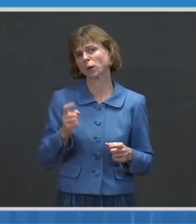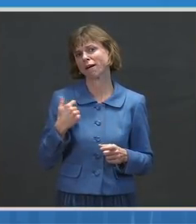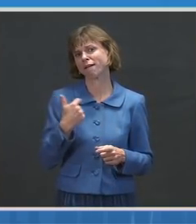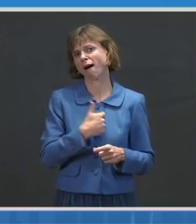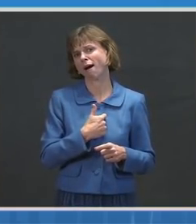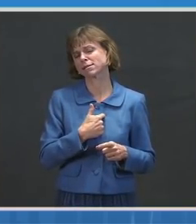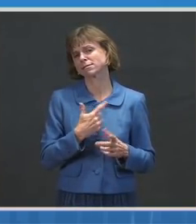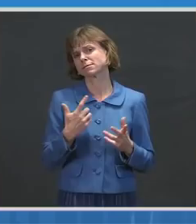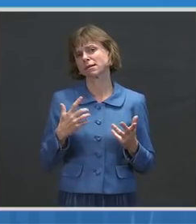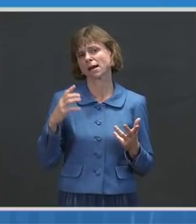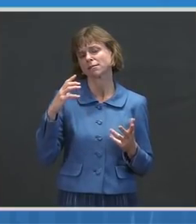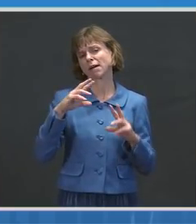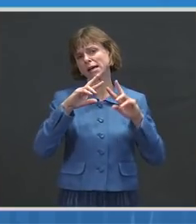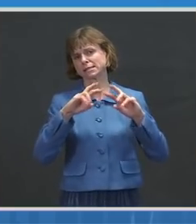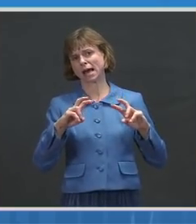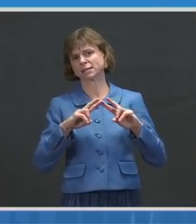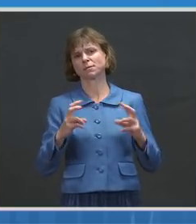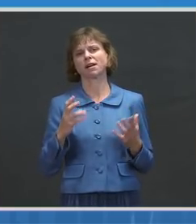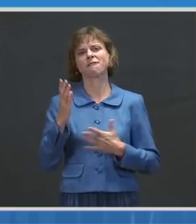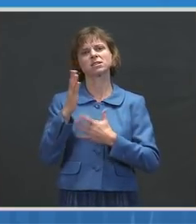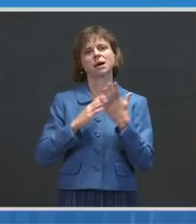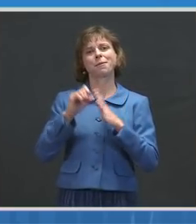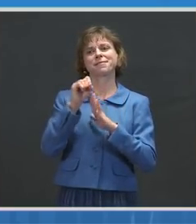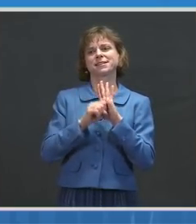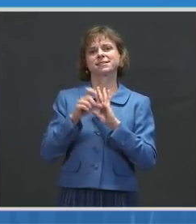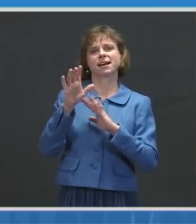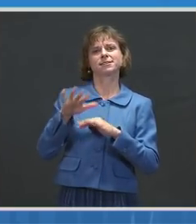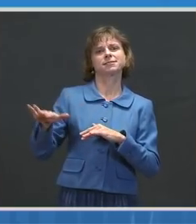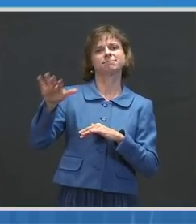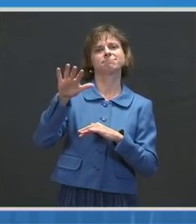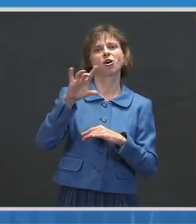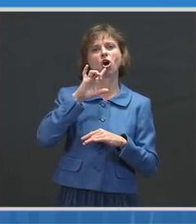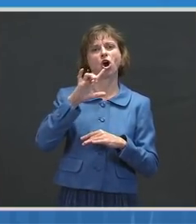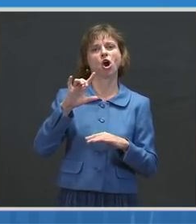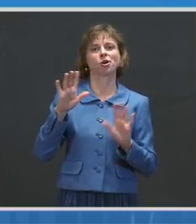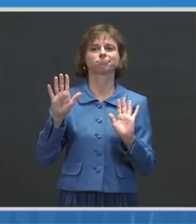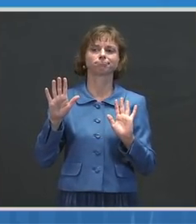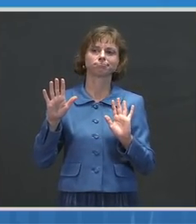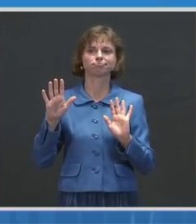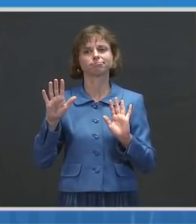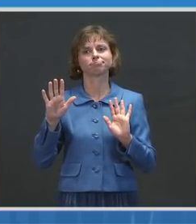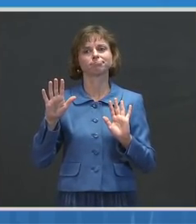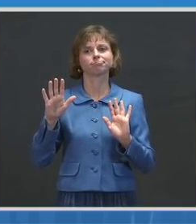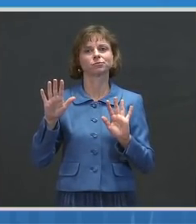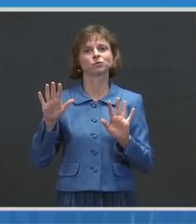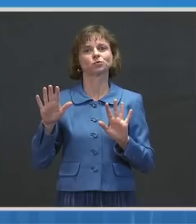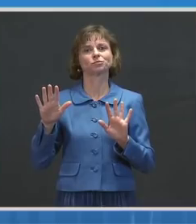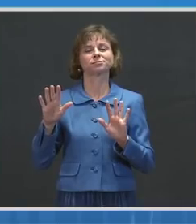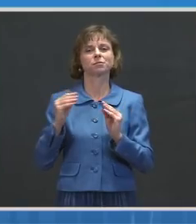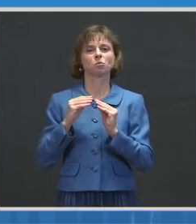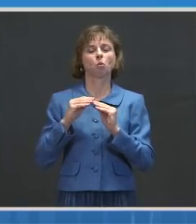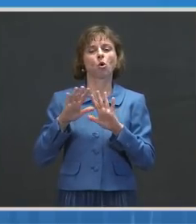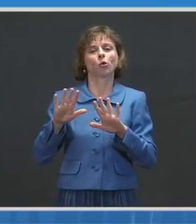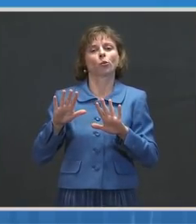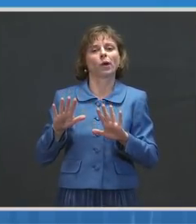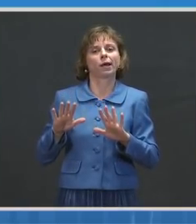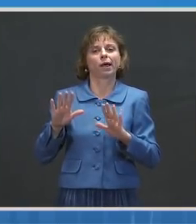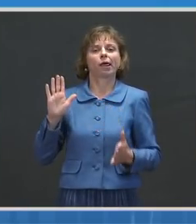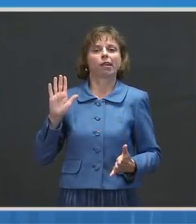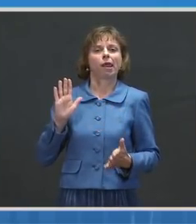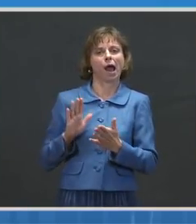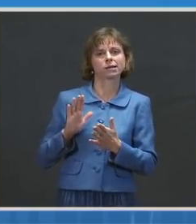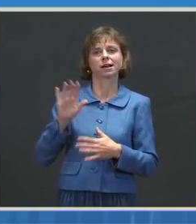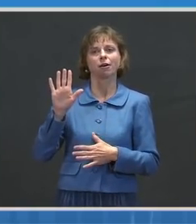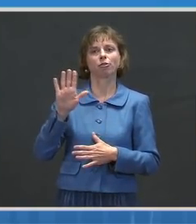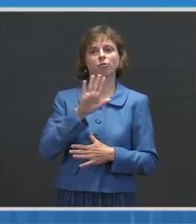some of the states that have begun to relax their protocols? For example, Iowa among those